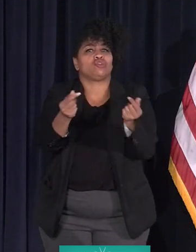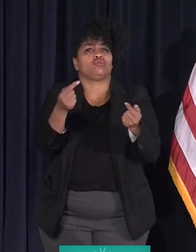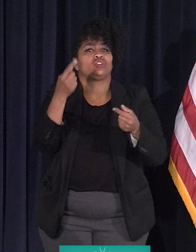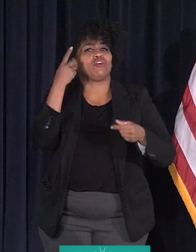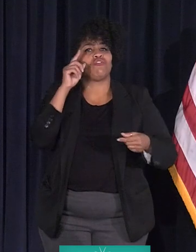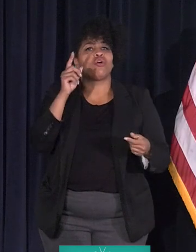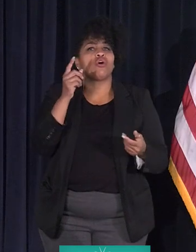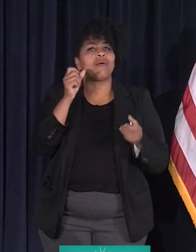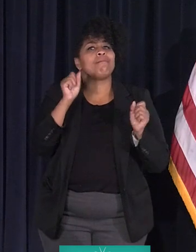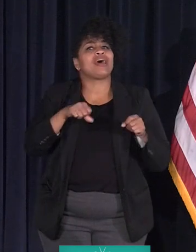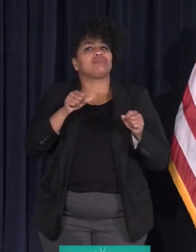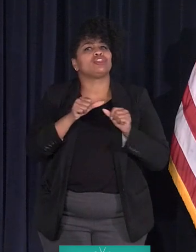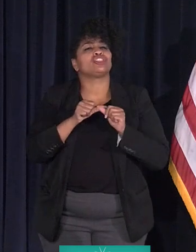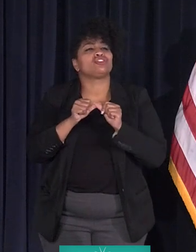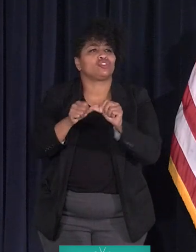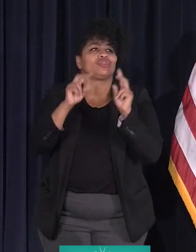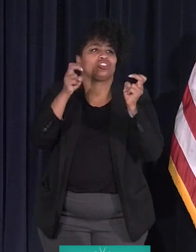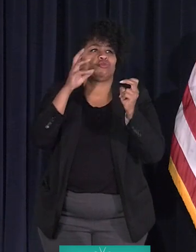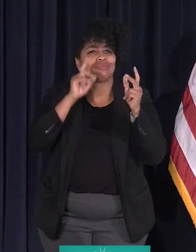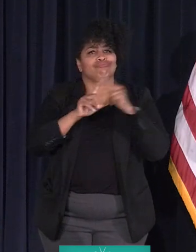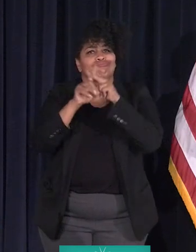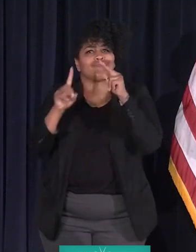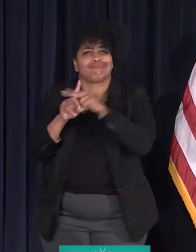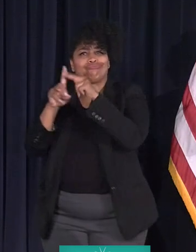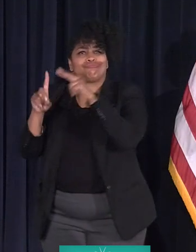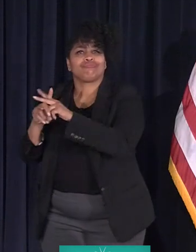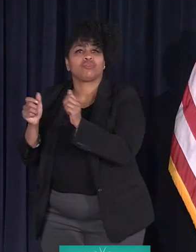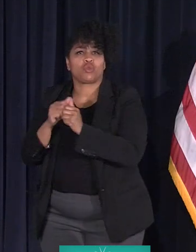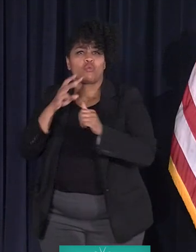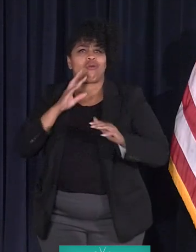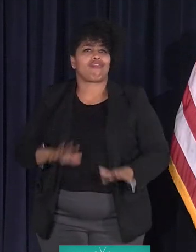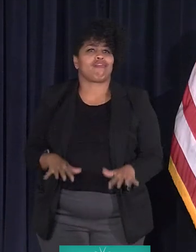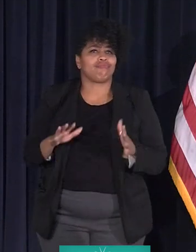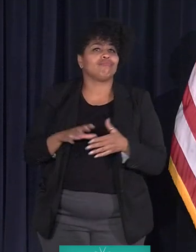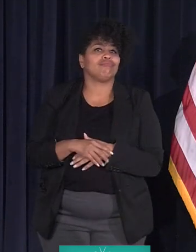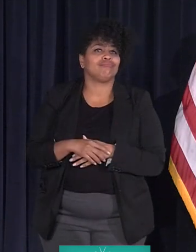what is likely to be a continuing issue with the water levels.